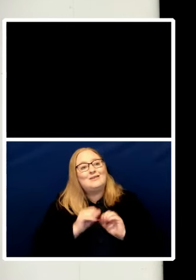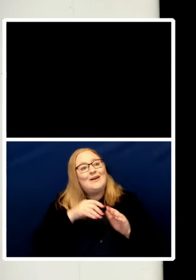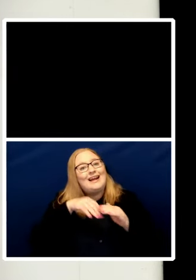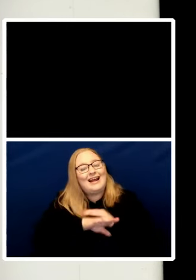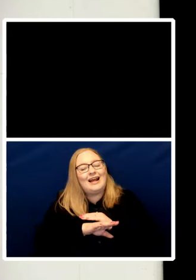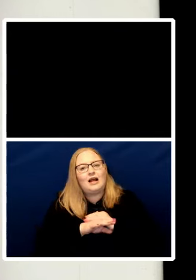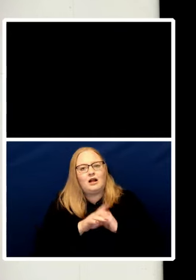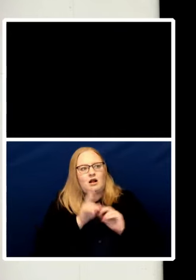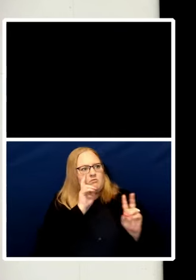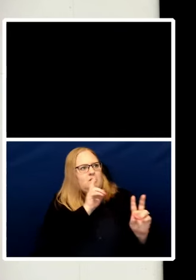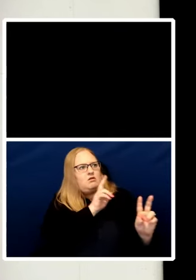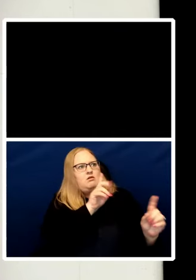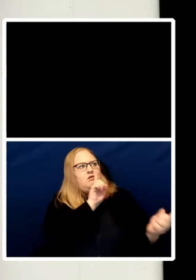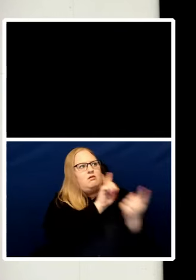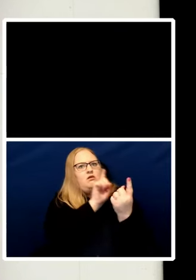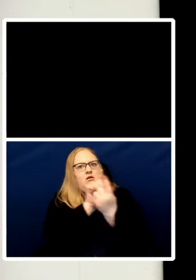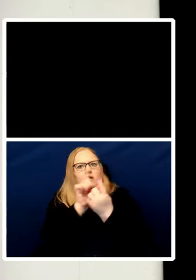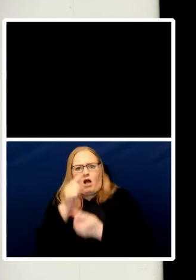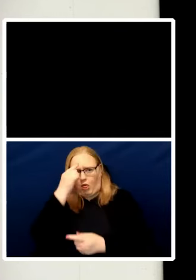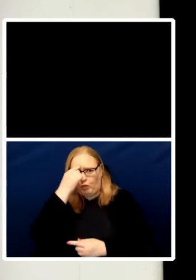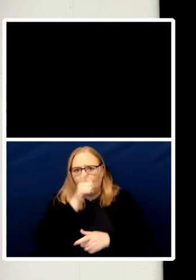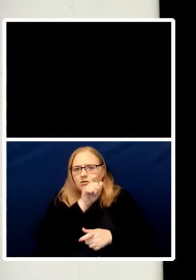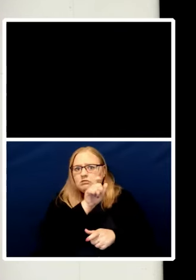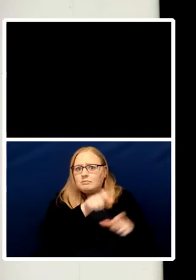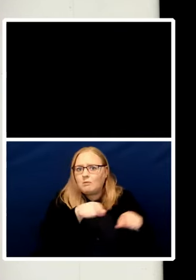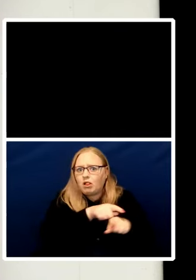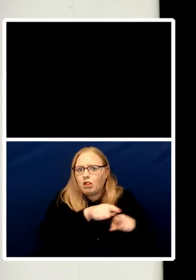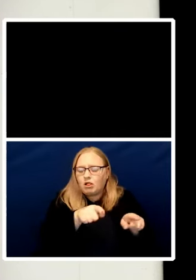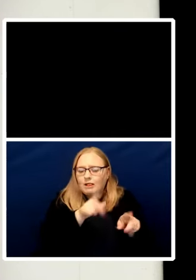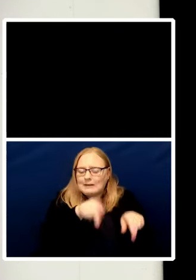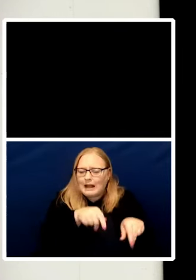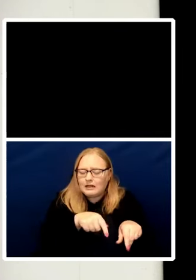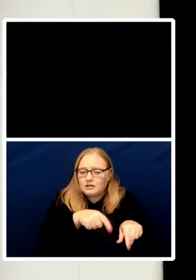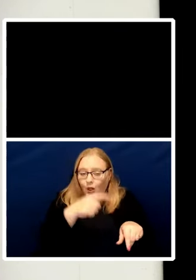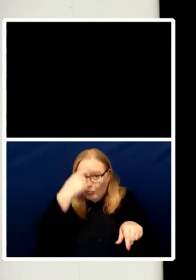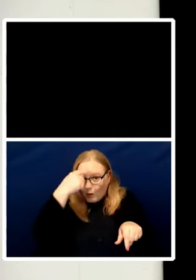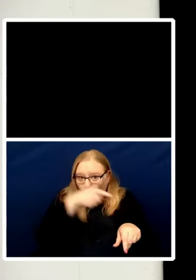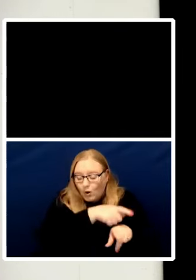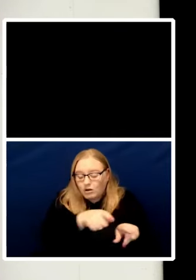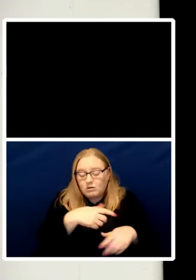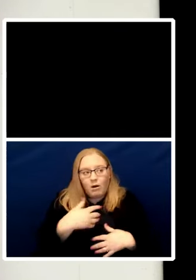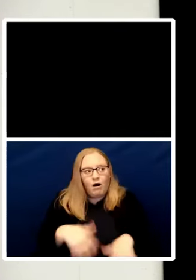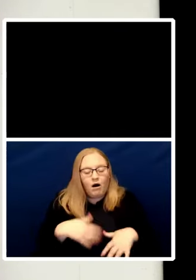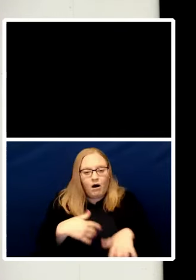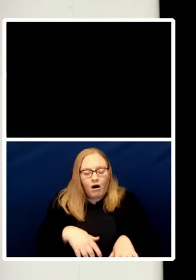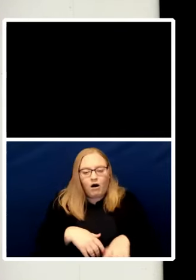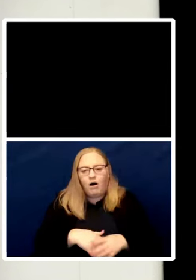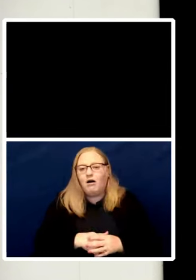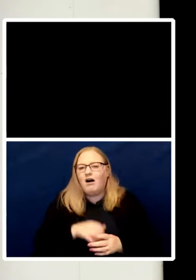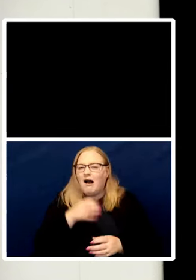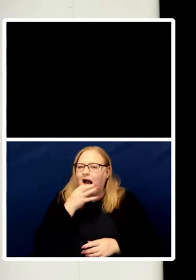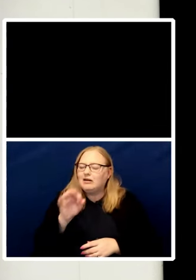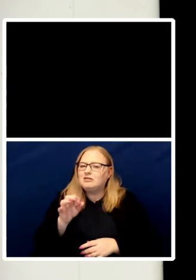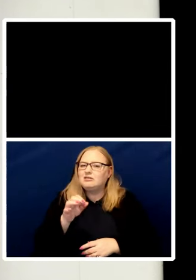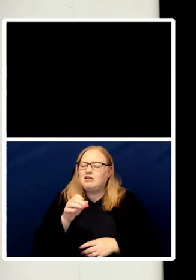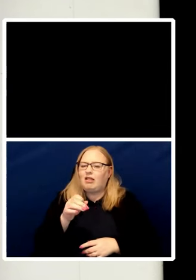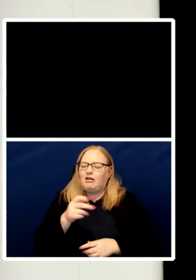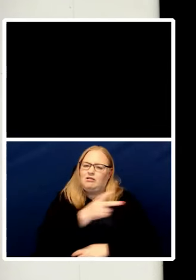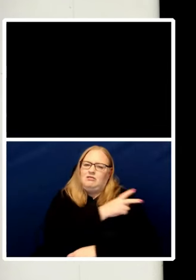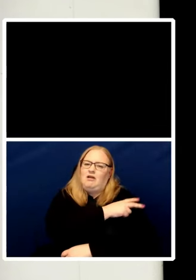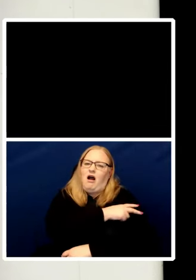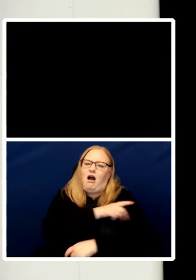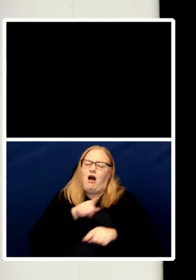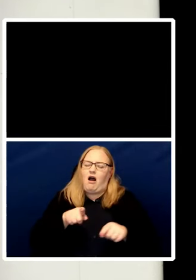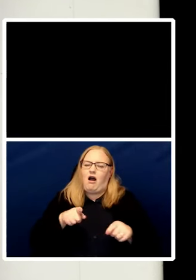dead it was extraordinary I asked the porters or whatever they're called they're not really porters they were dressed